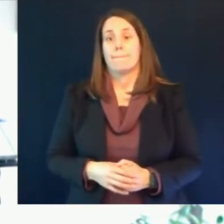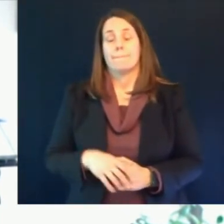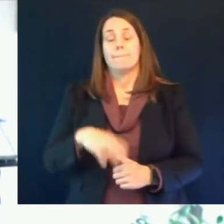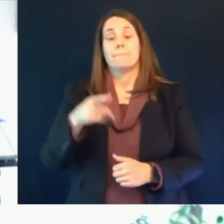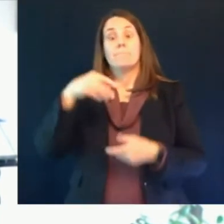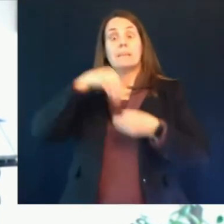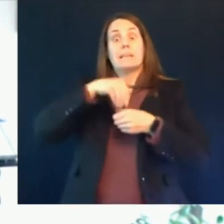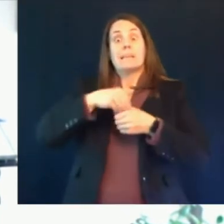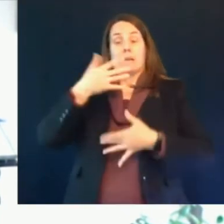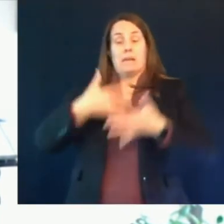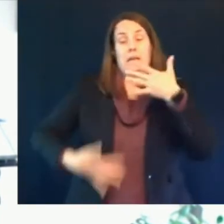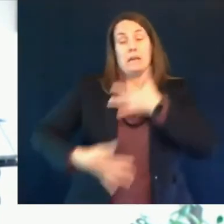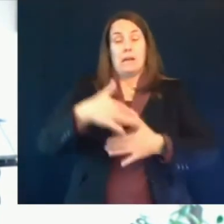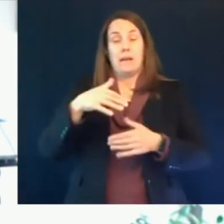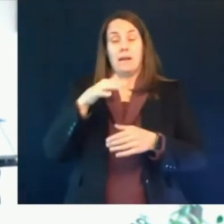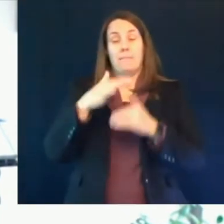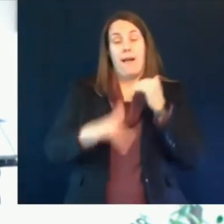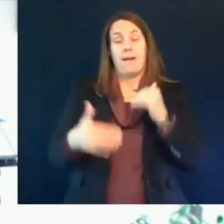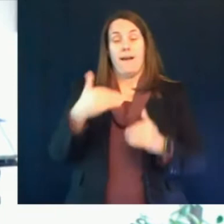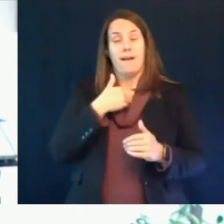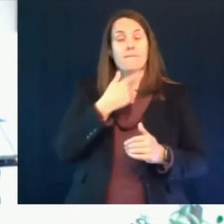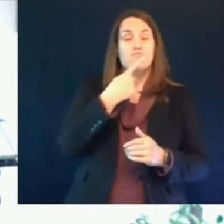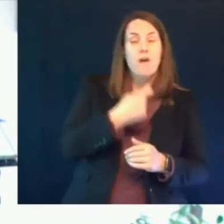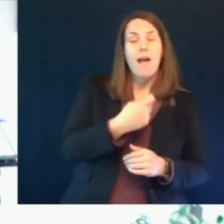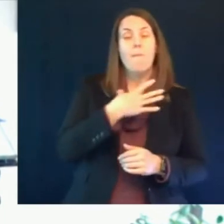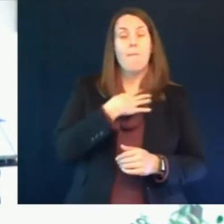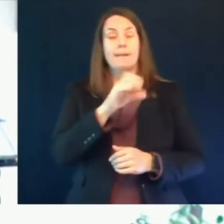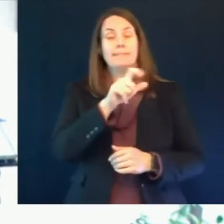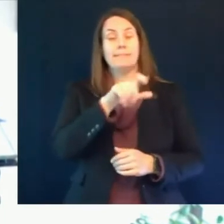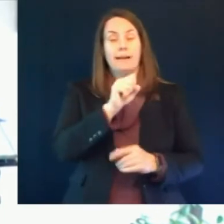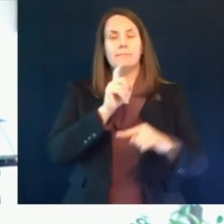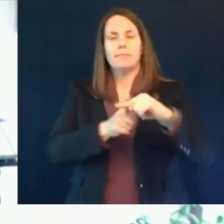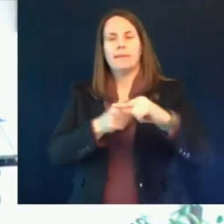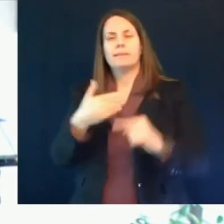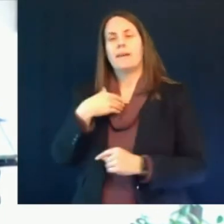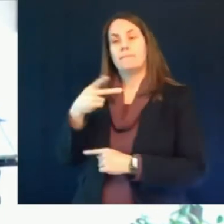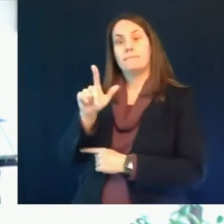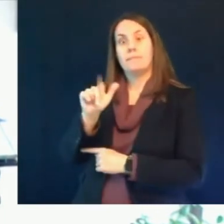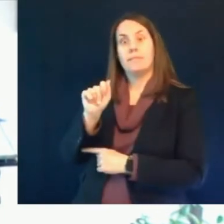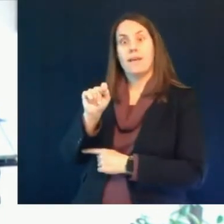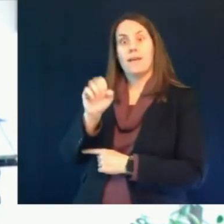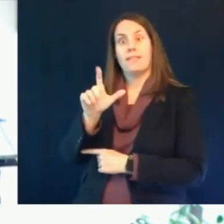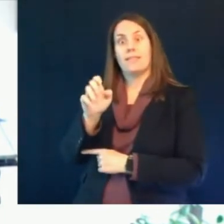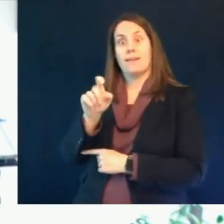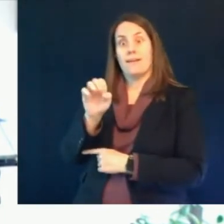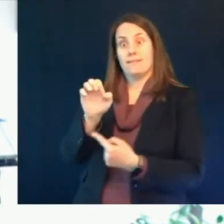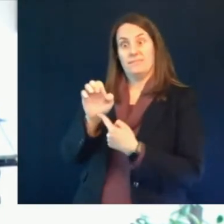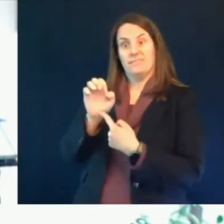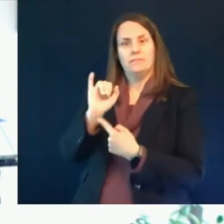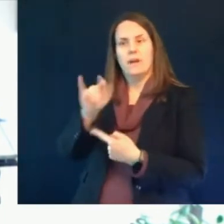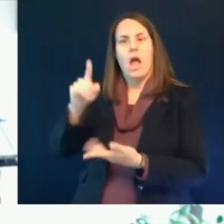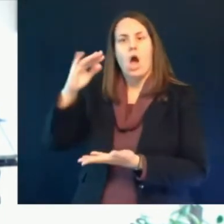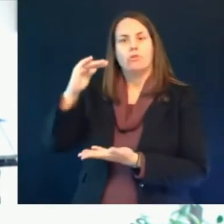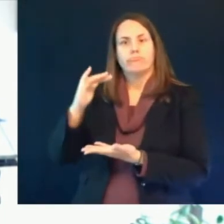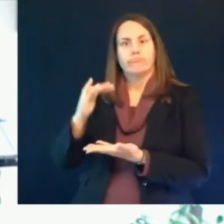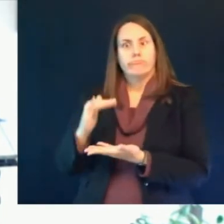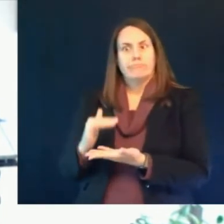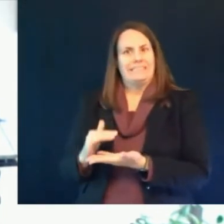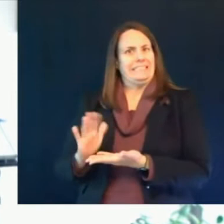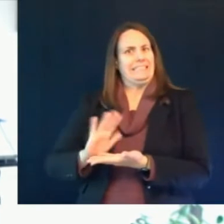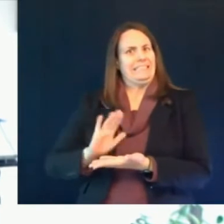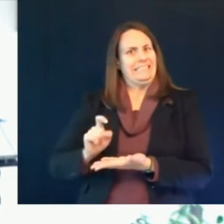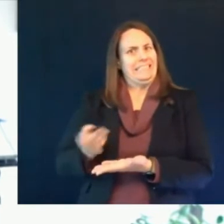blood clotting disorder that was seen in the oxford astrazeneca vaccine experience in europe